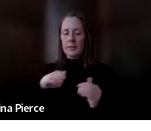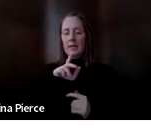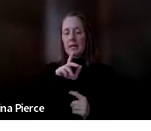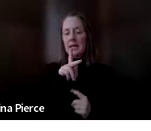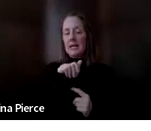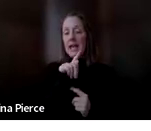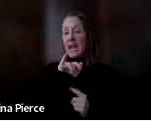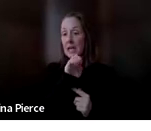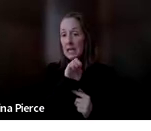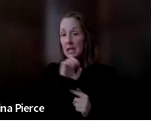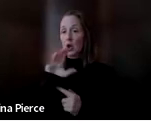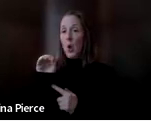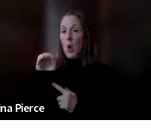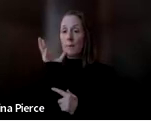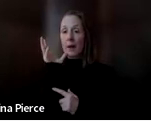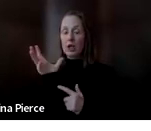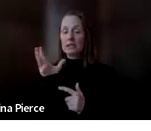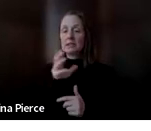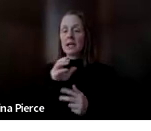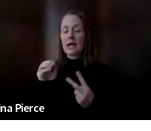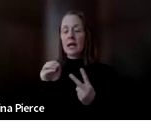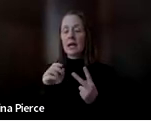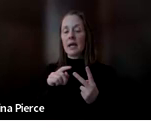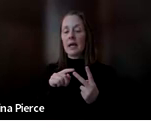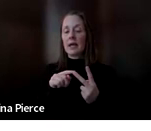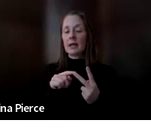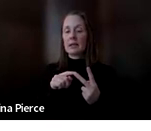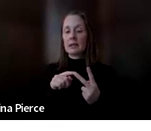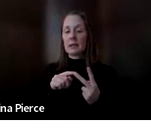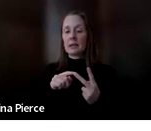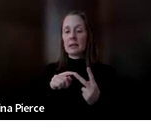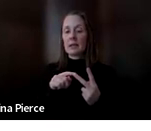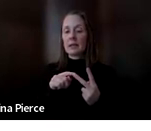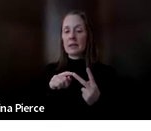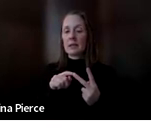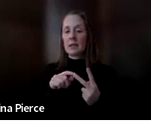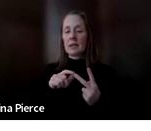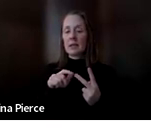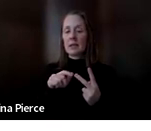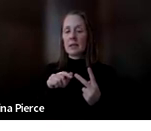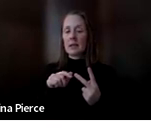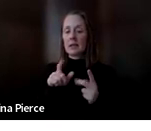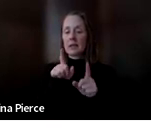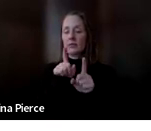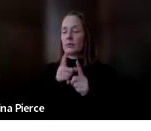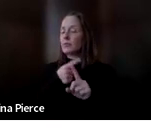Angela, love that name. Early childhood specialist and behavior coach from Wayne County, Wayne Resaw.